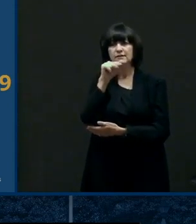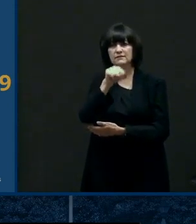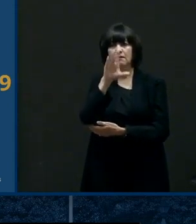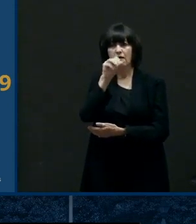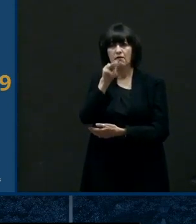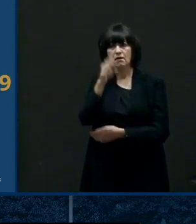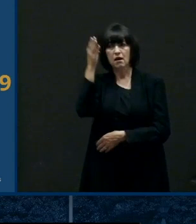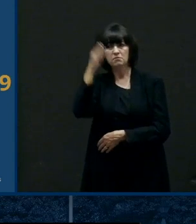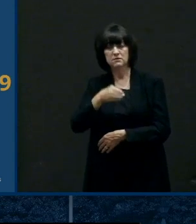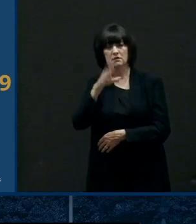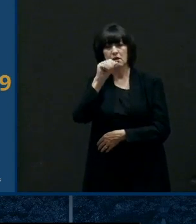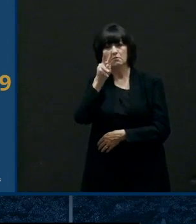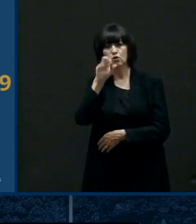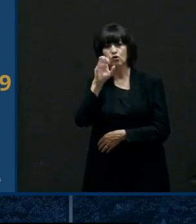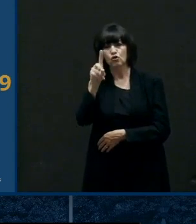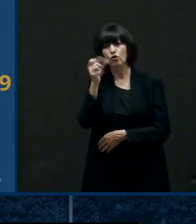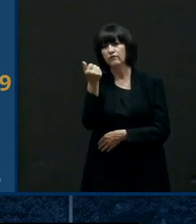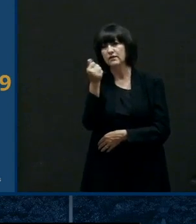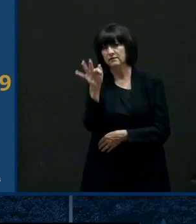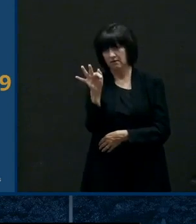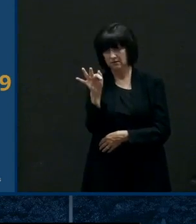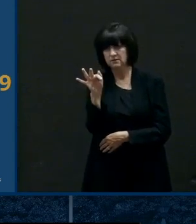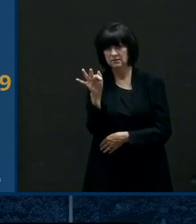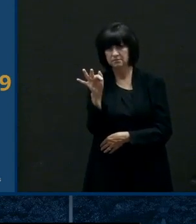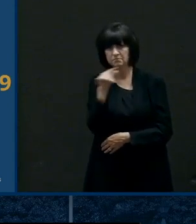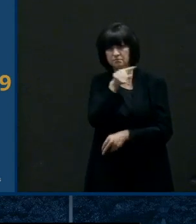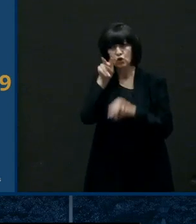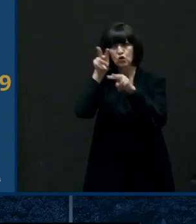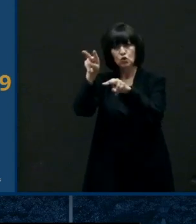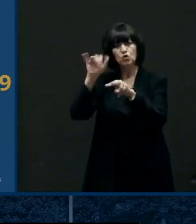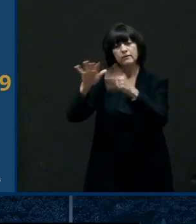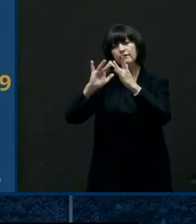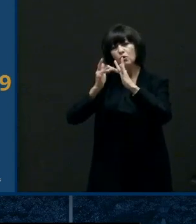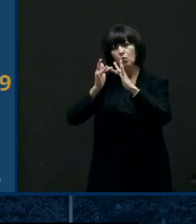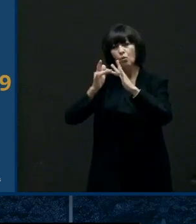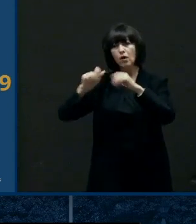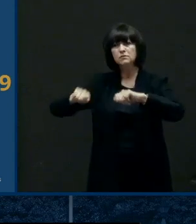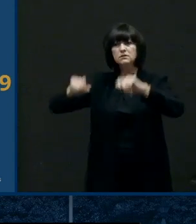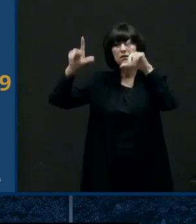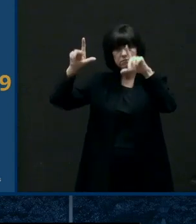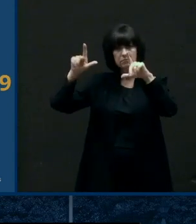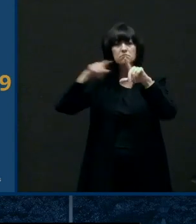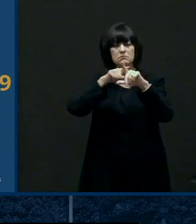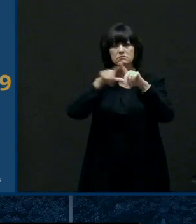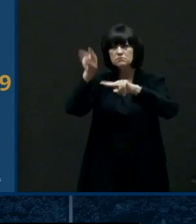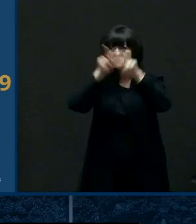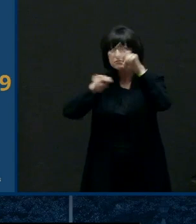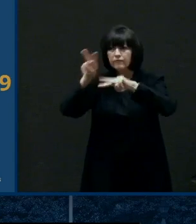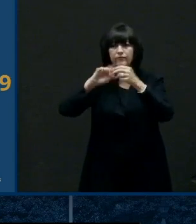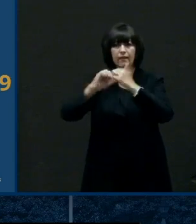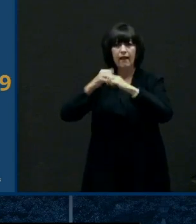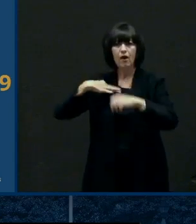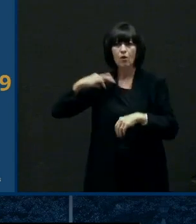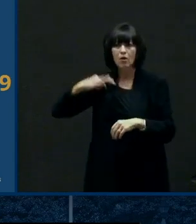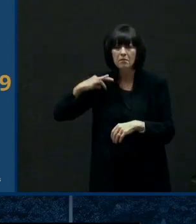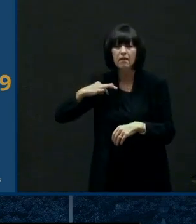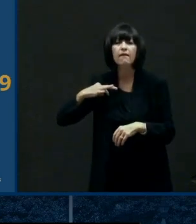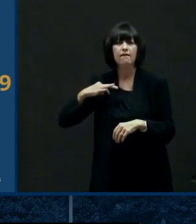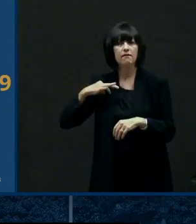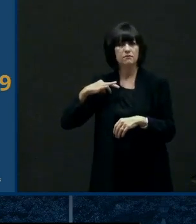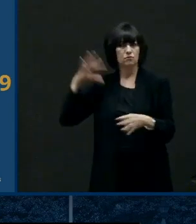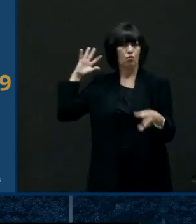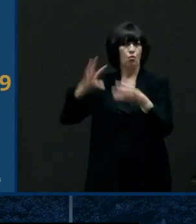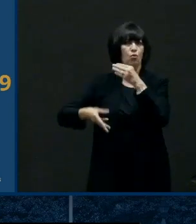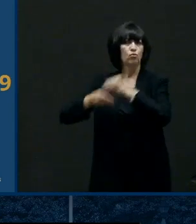a 40 million dollar uh fund uh with